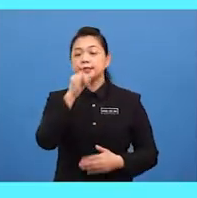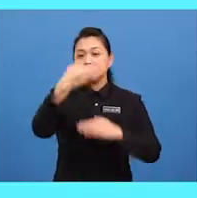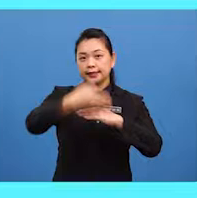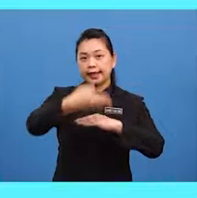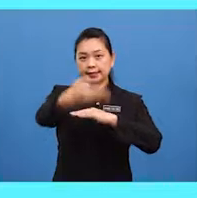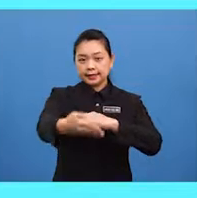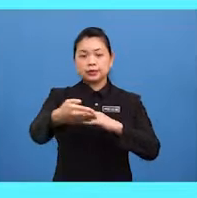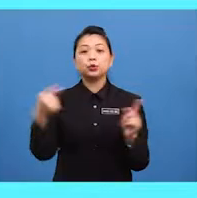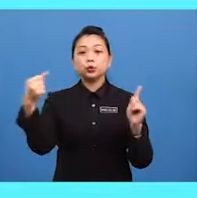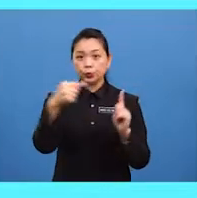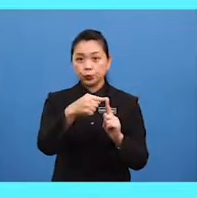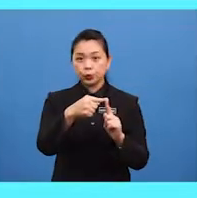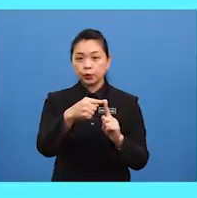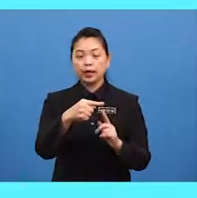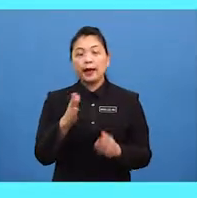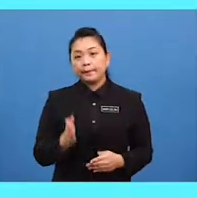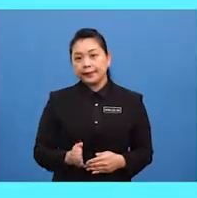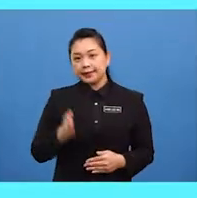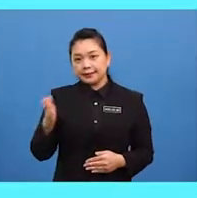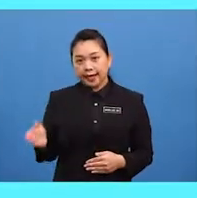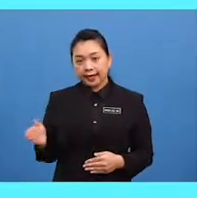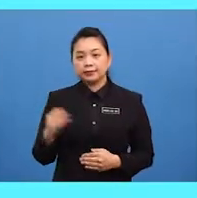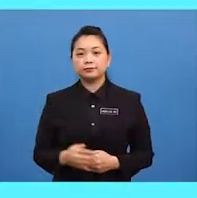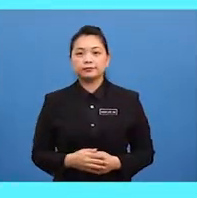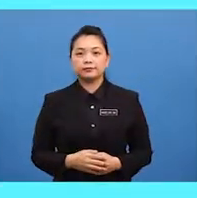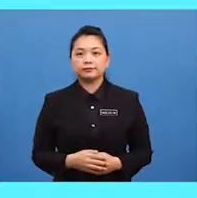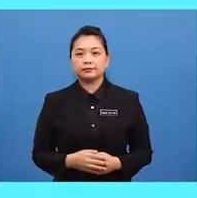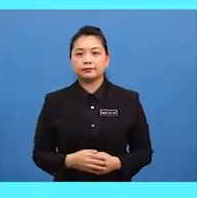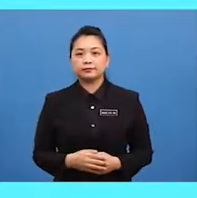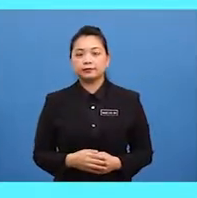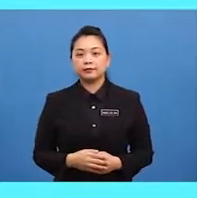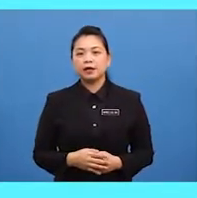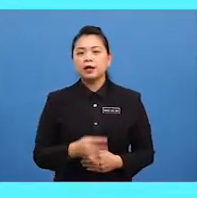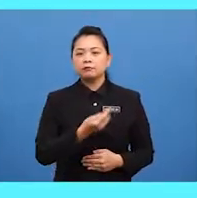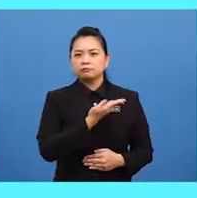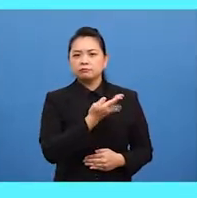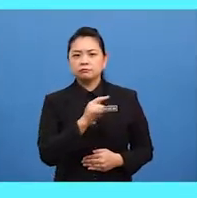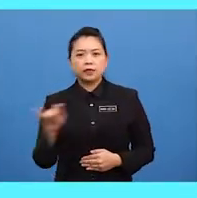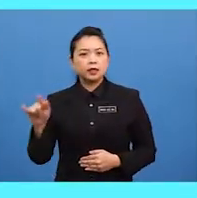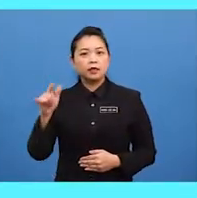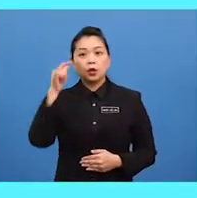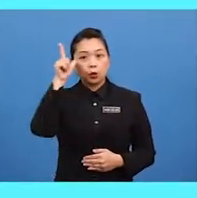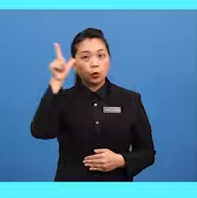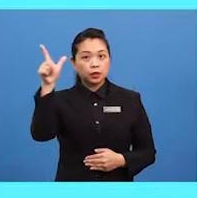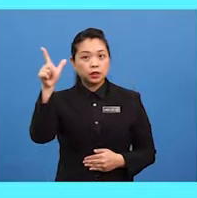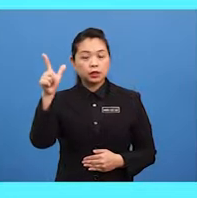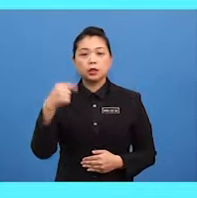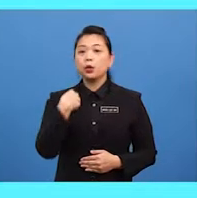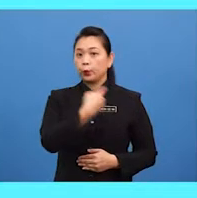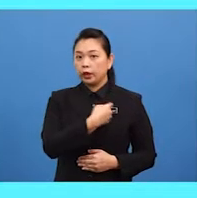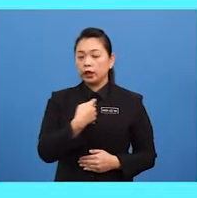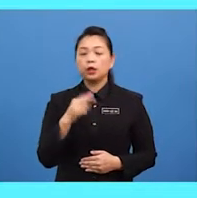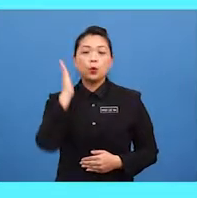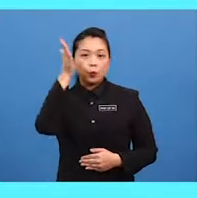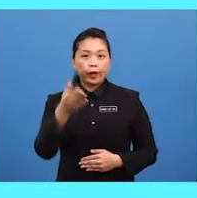beside they look we will use